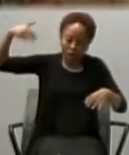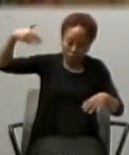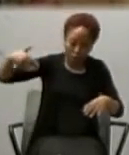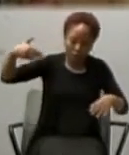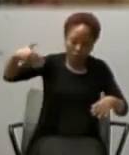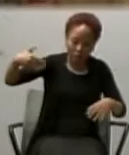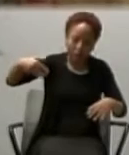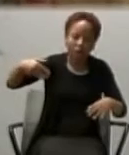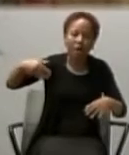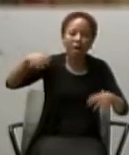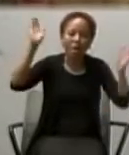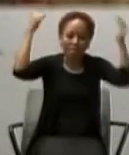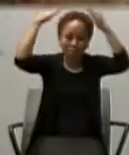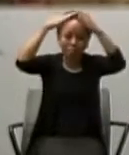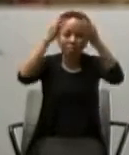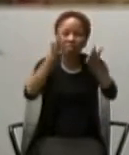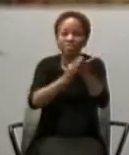Francis,